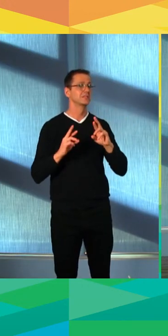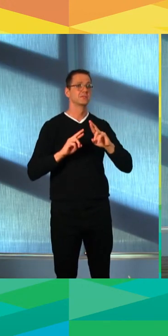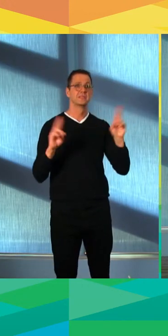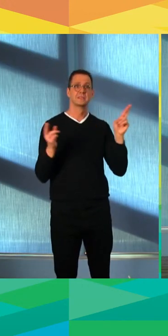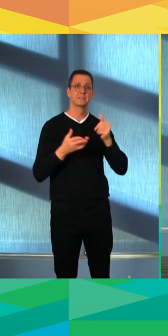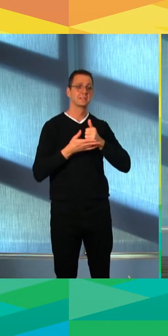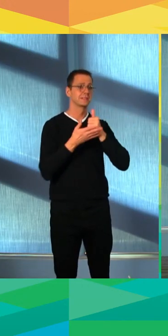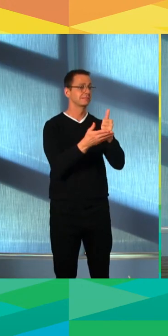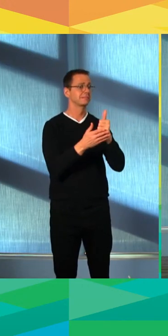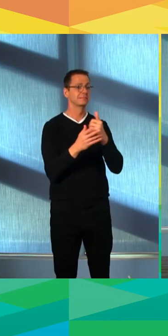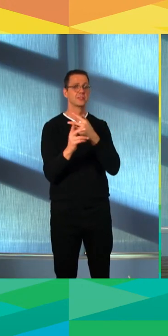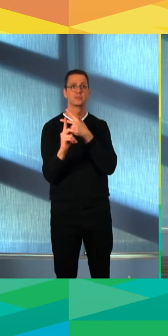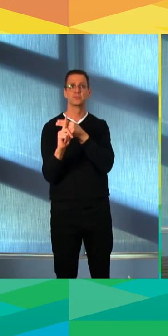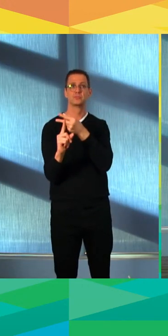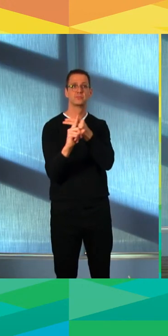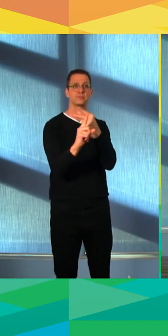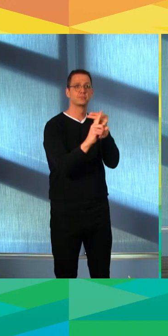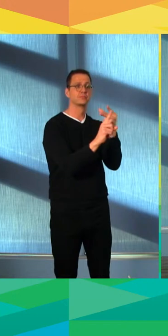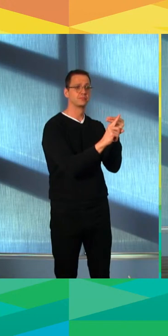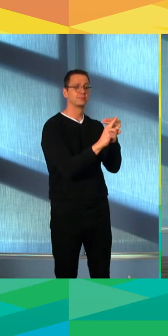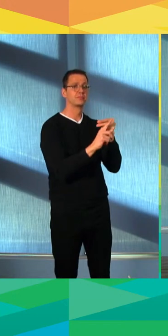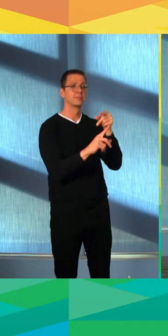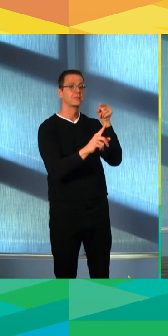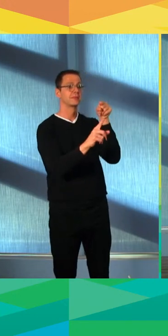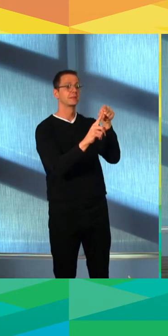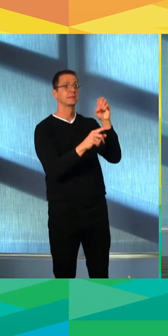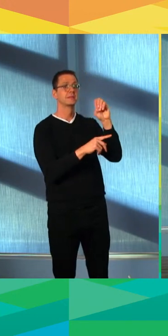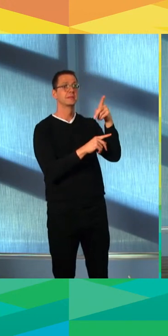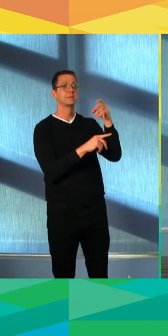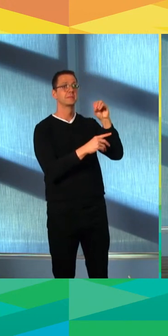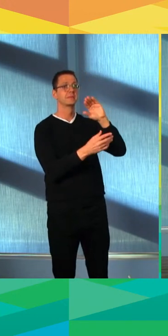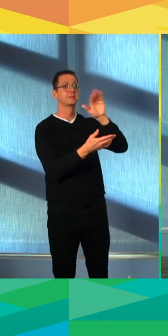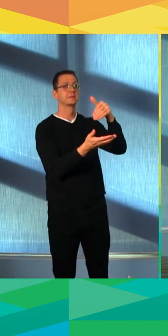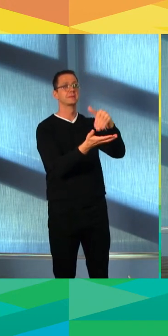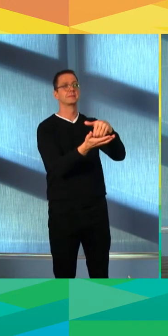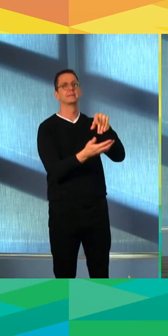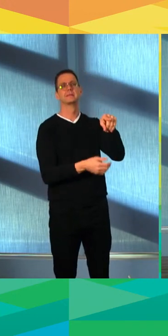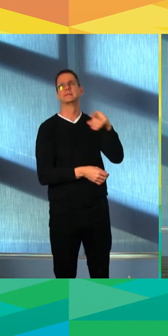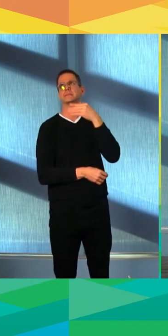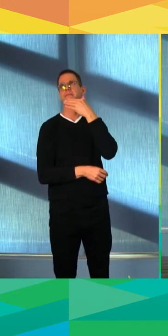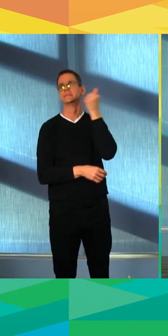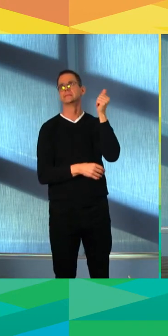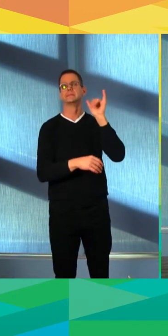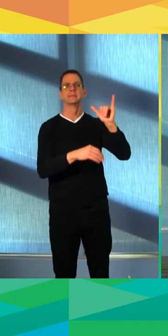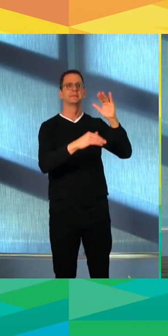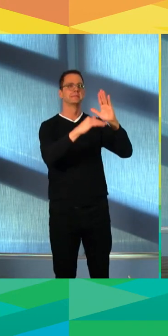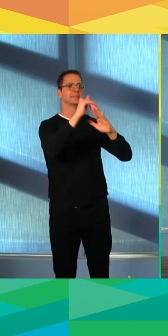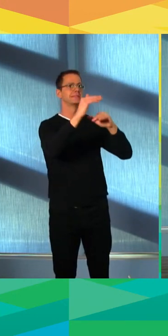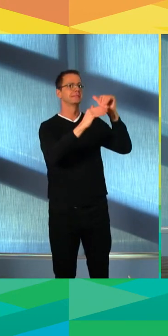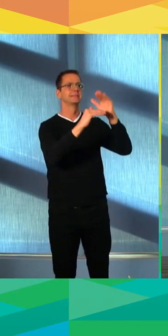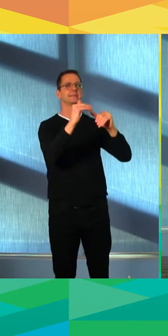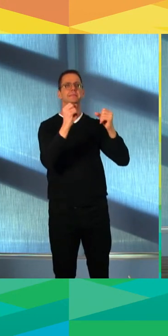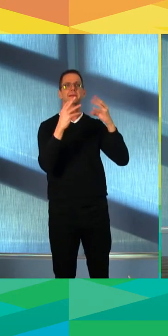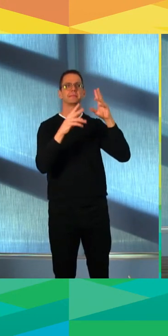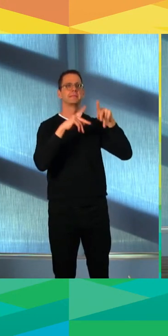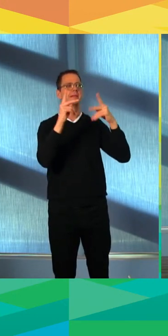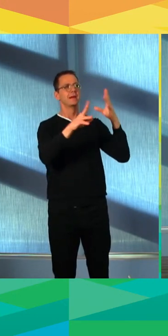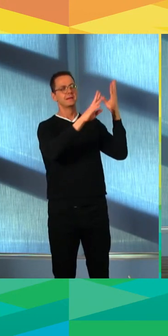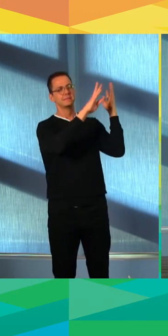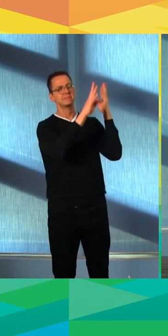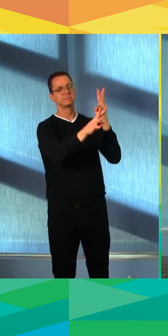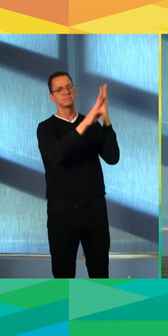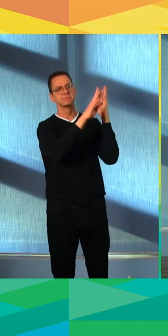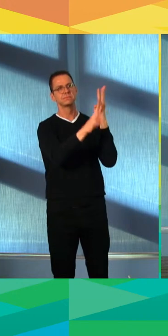Expo site is the obvious choice for a high volume to go through. So we've been collaborating with Alberta Health and